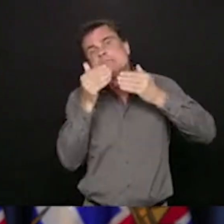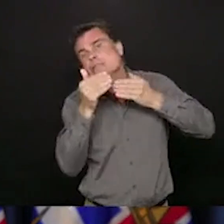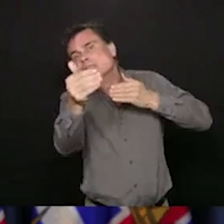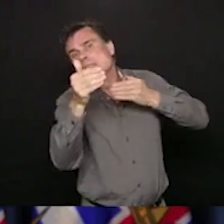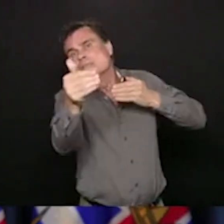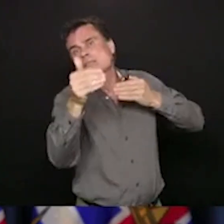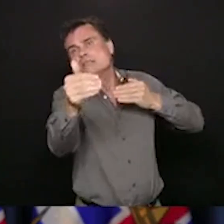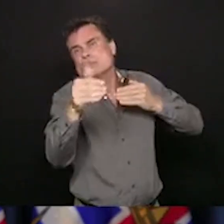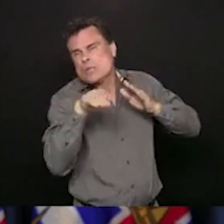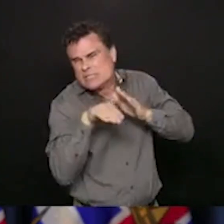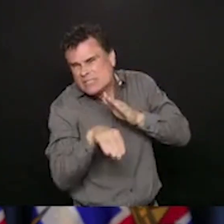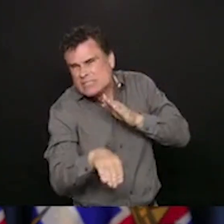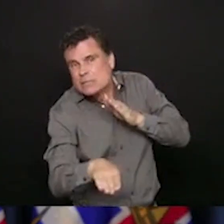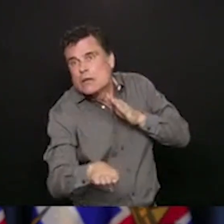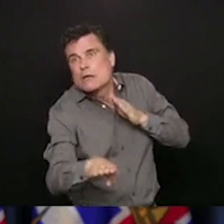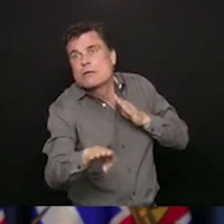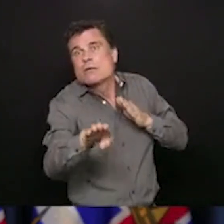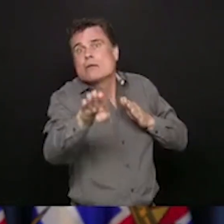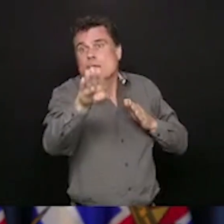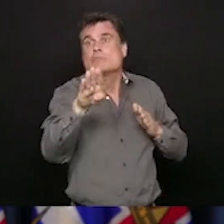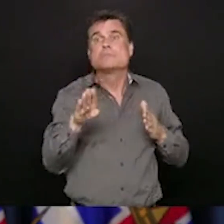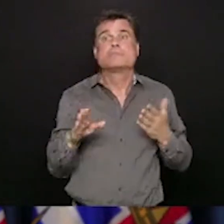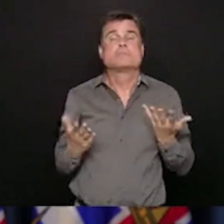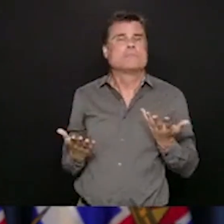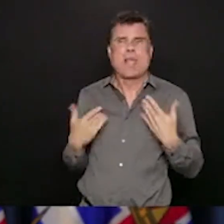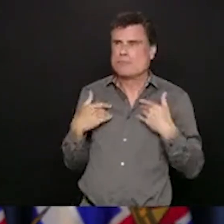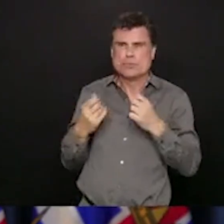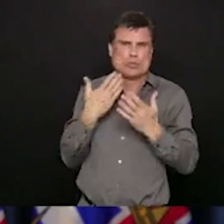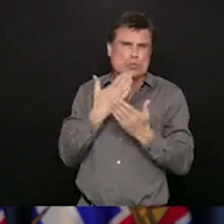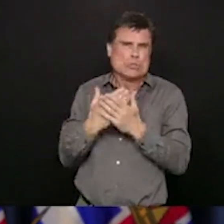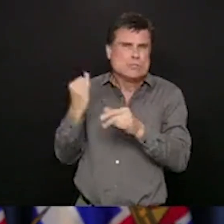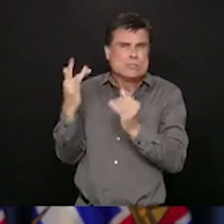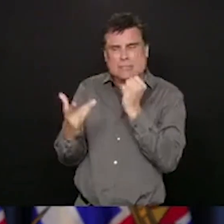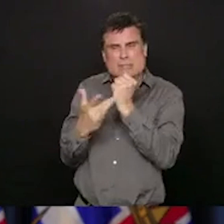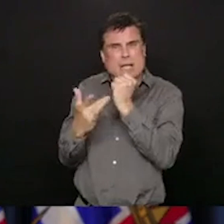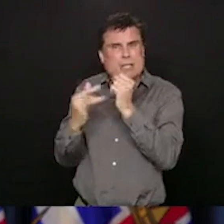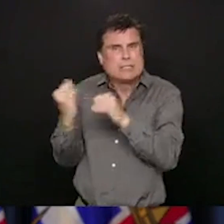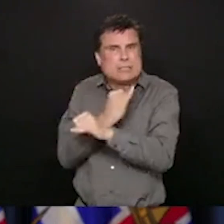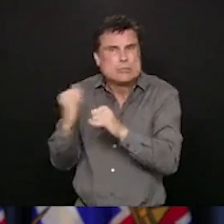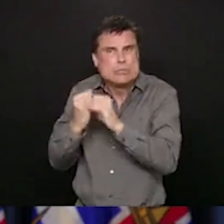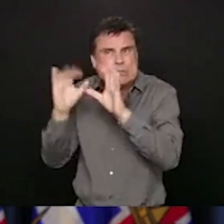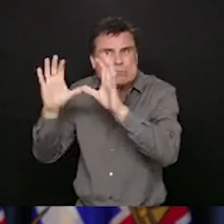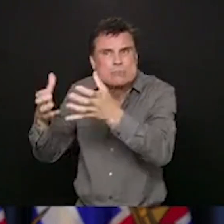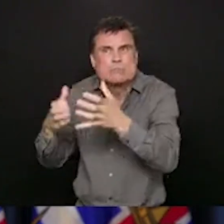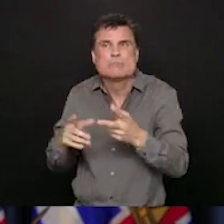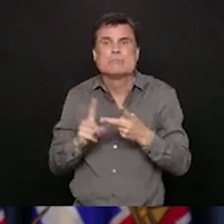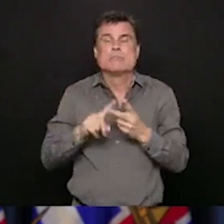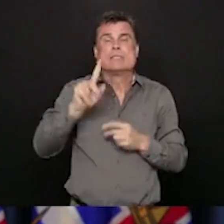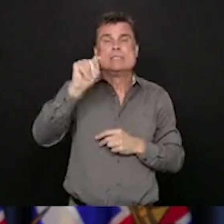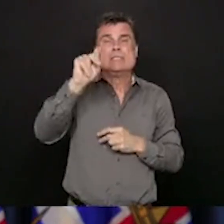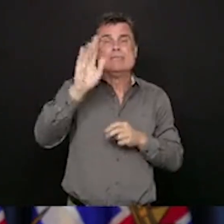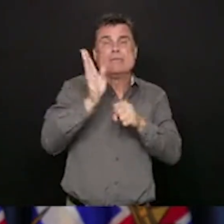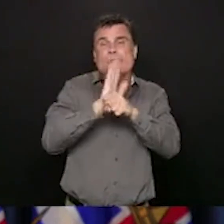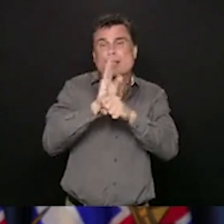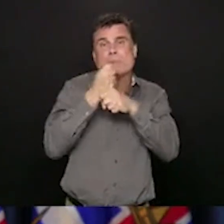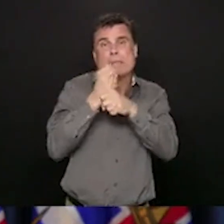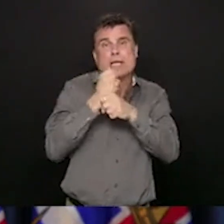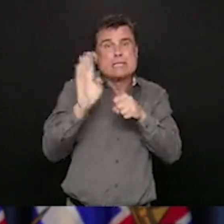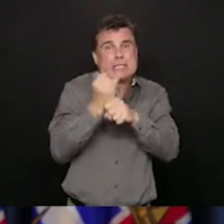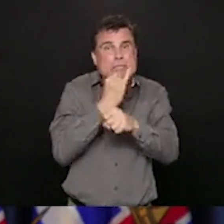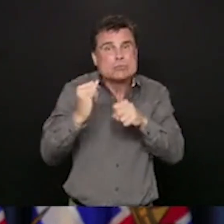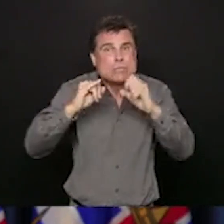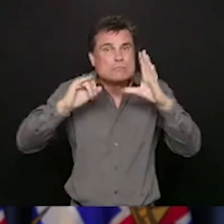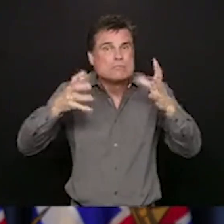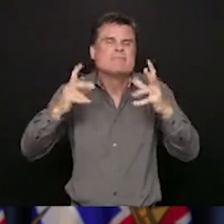because of the good work of British Columbians in keeping our curve on growing a number of confirmed cases to a